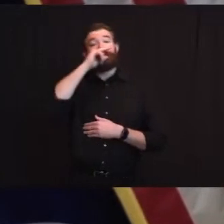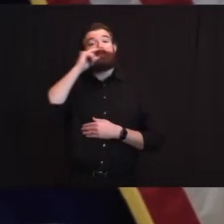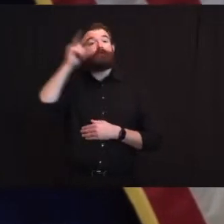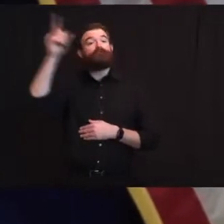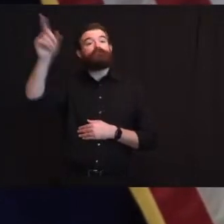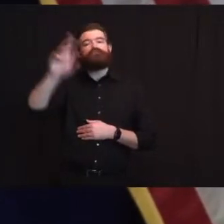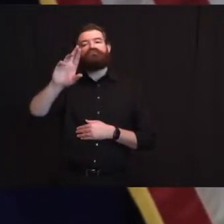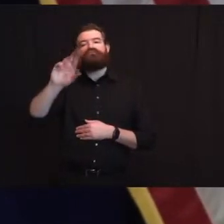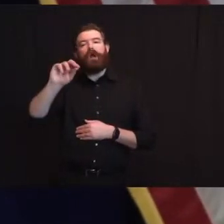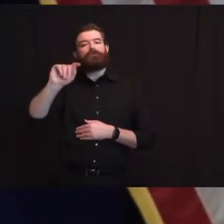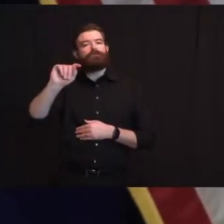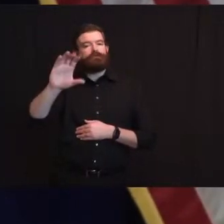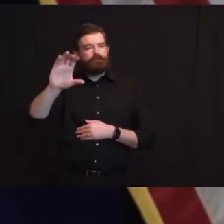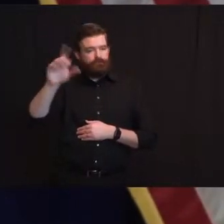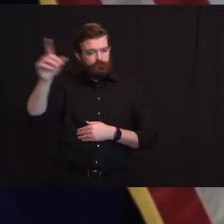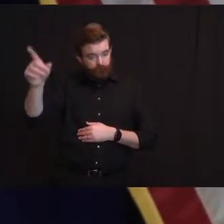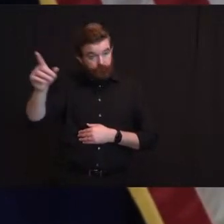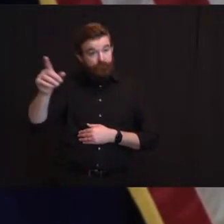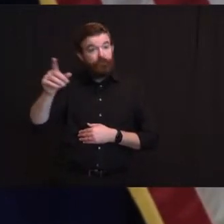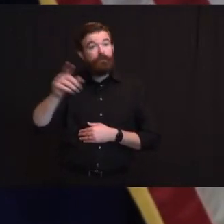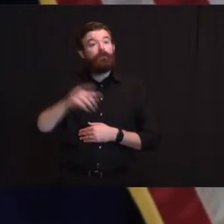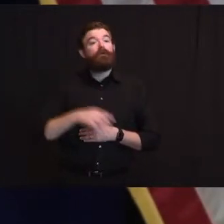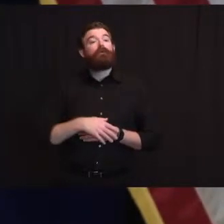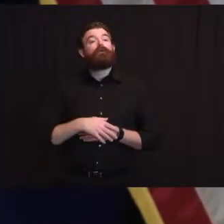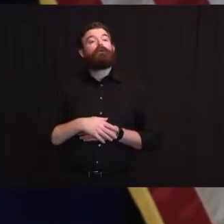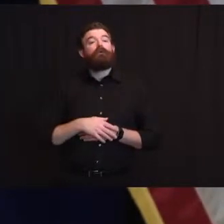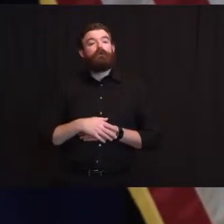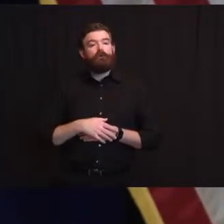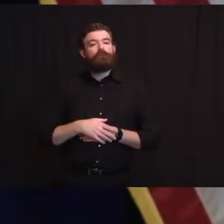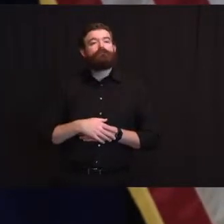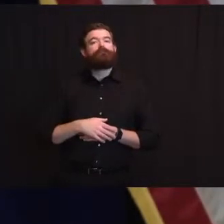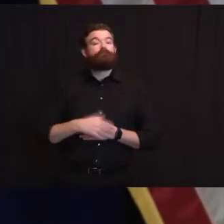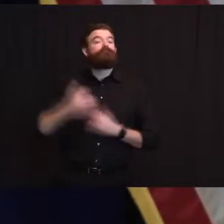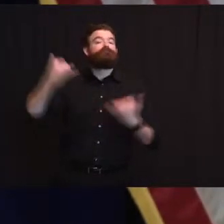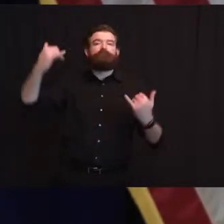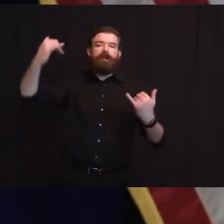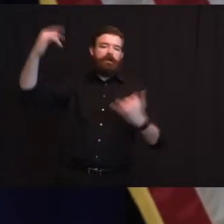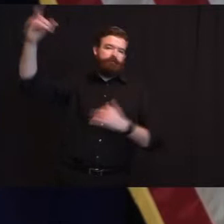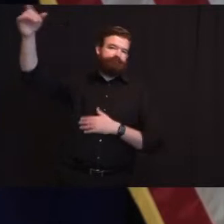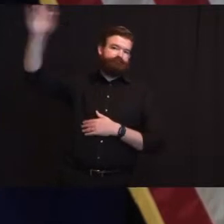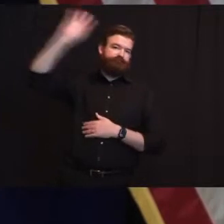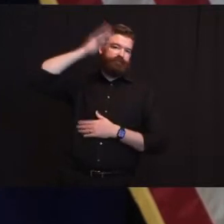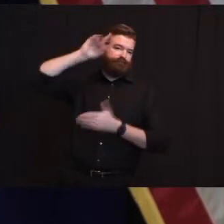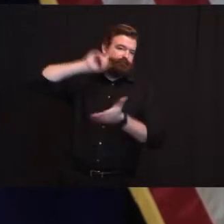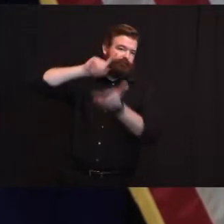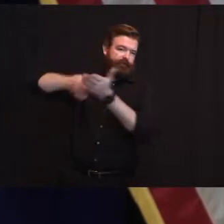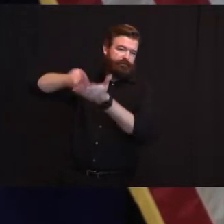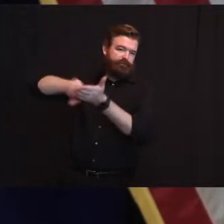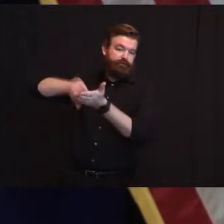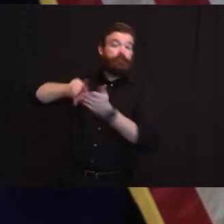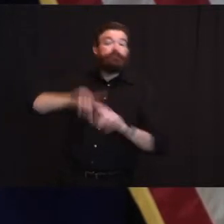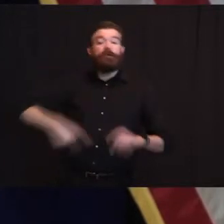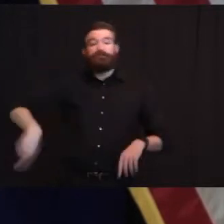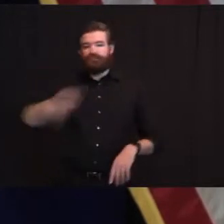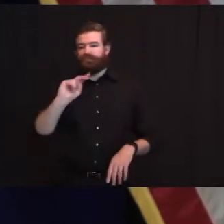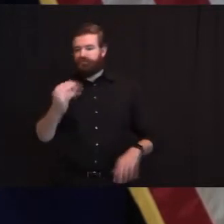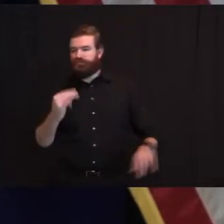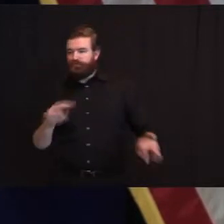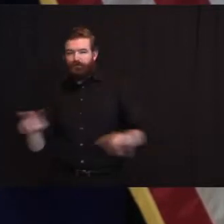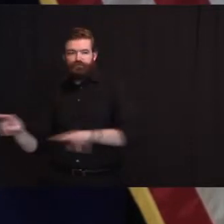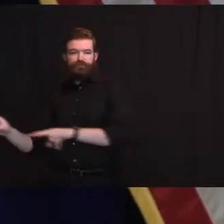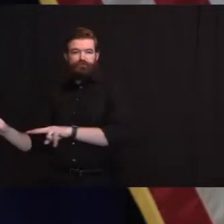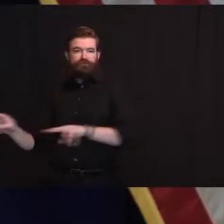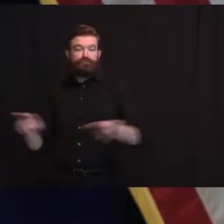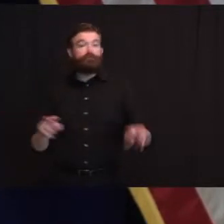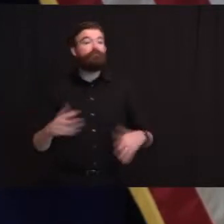regard to that. That's a federal investigation at this juncture, but we remain vigilant. The concern of copycats is